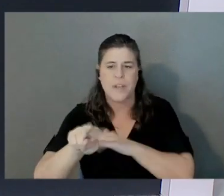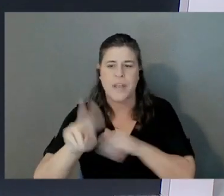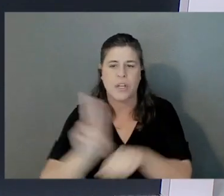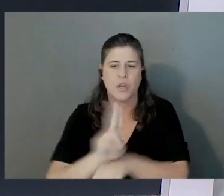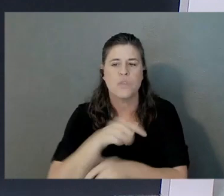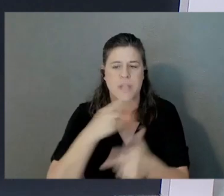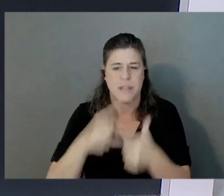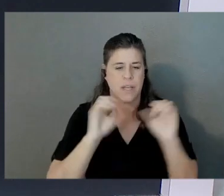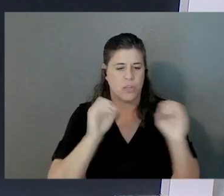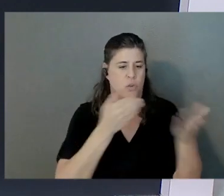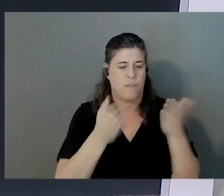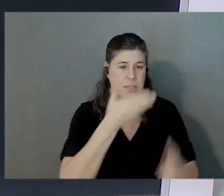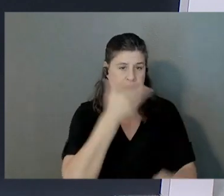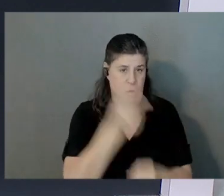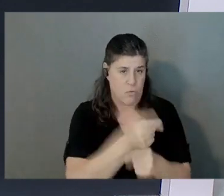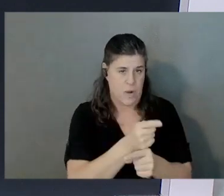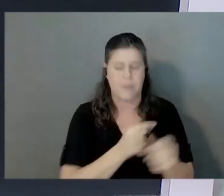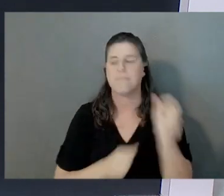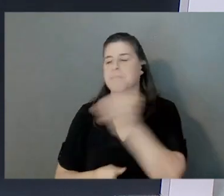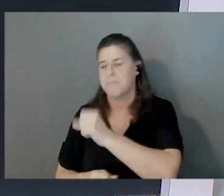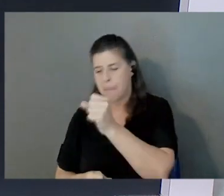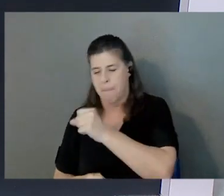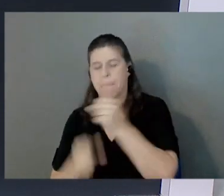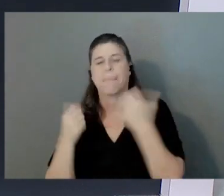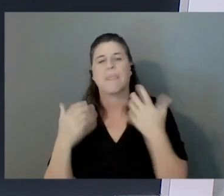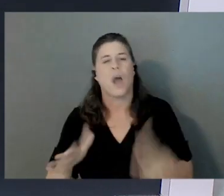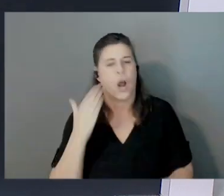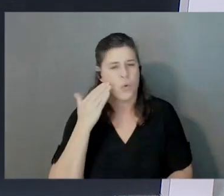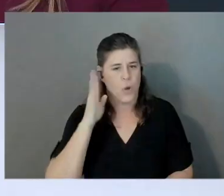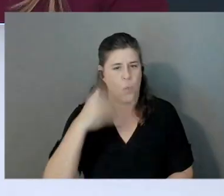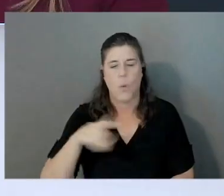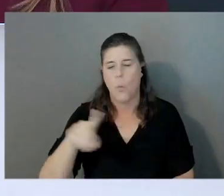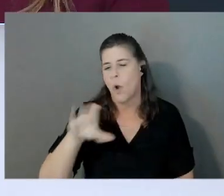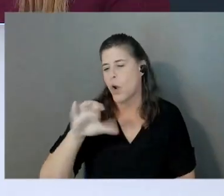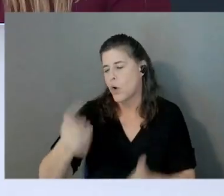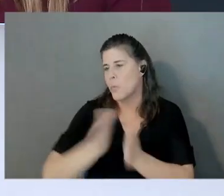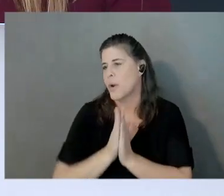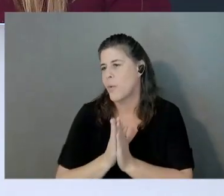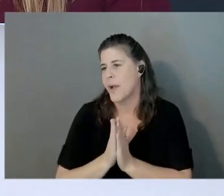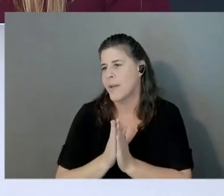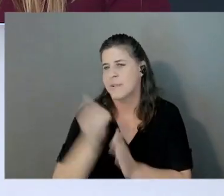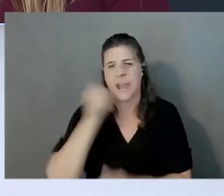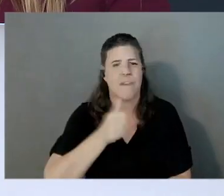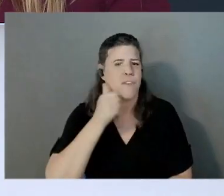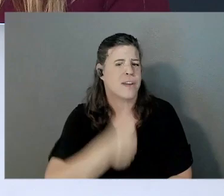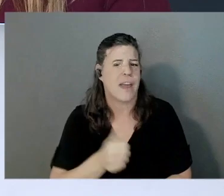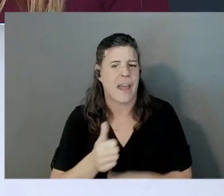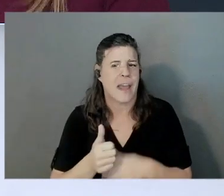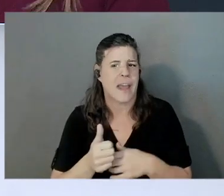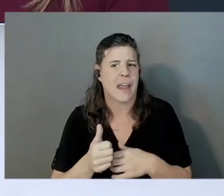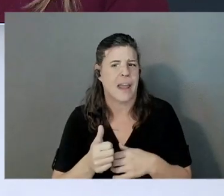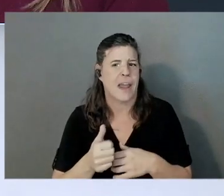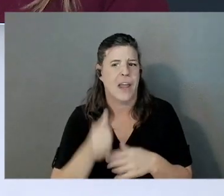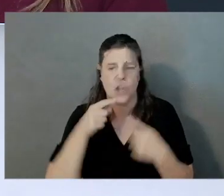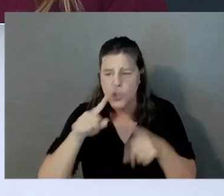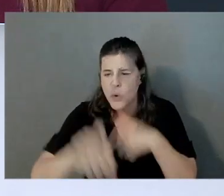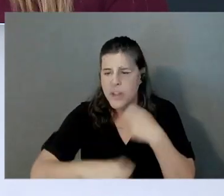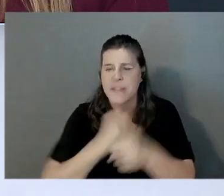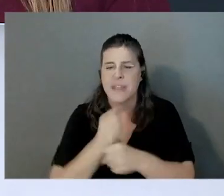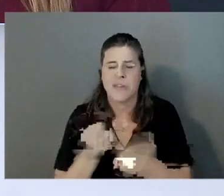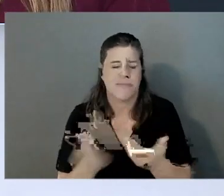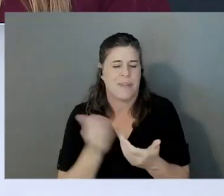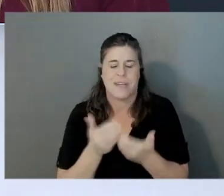right? Exactly. So if you know that you're going to get 100 requests every day throughout the year, it's easier to just put an